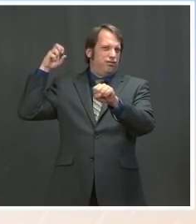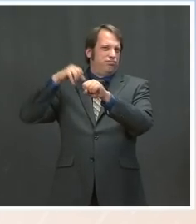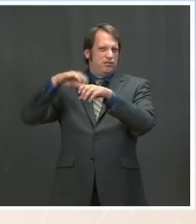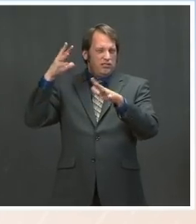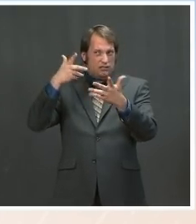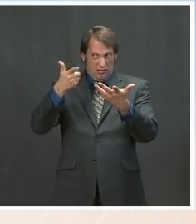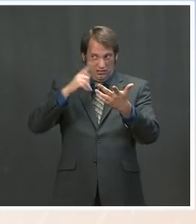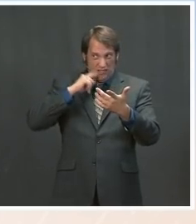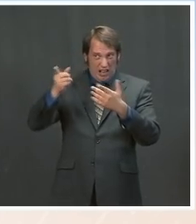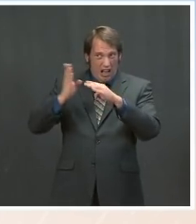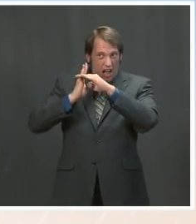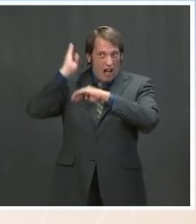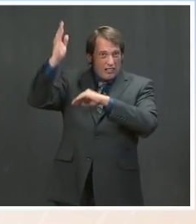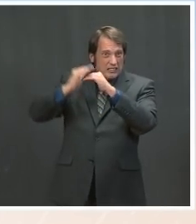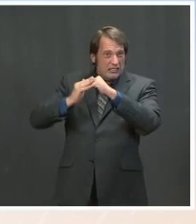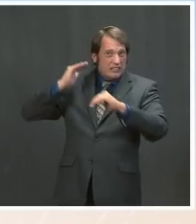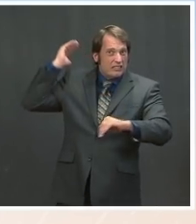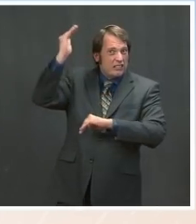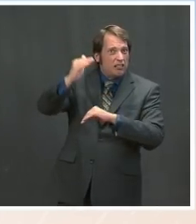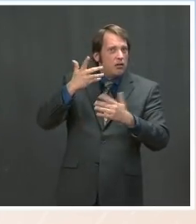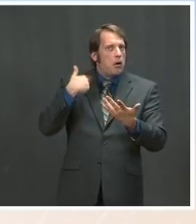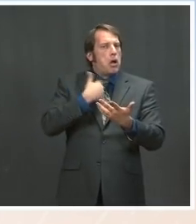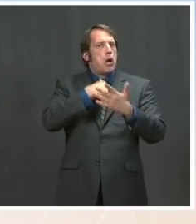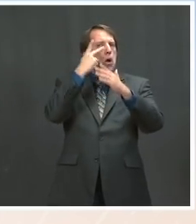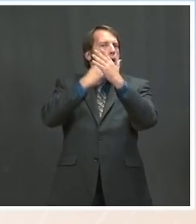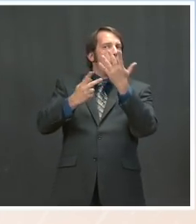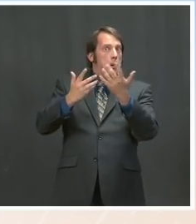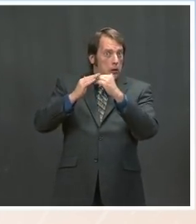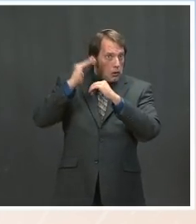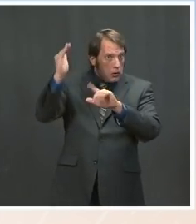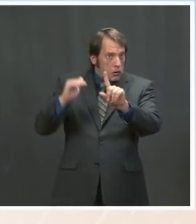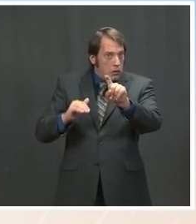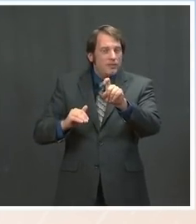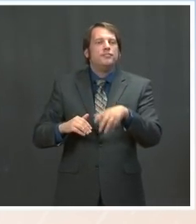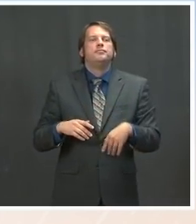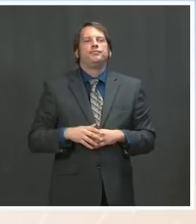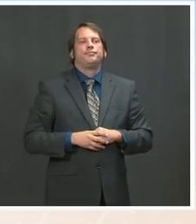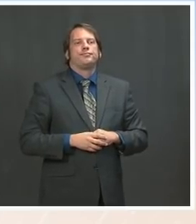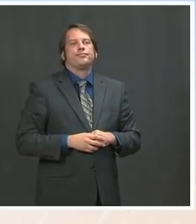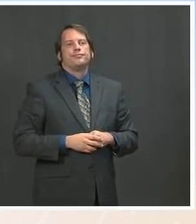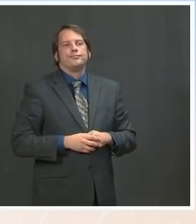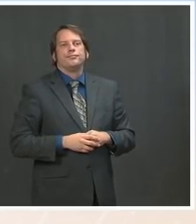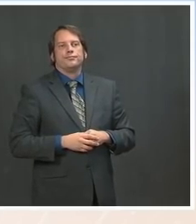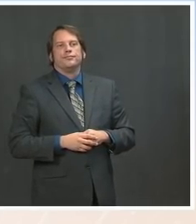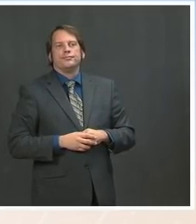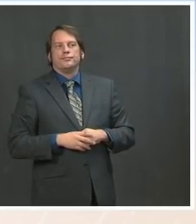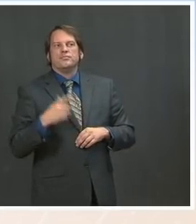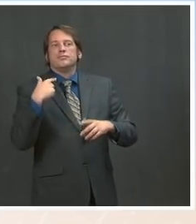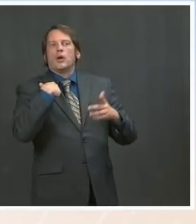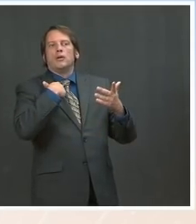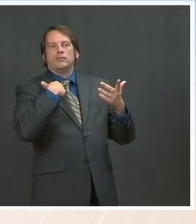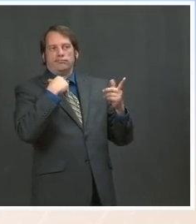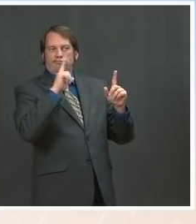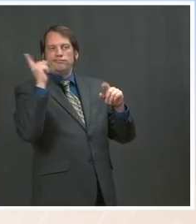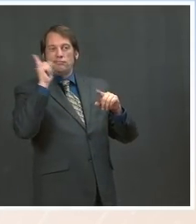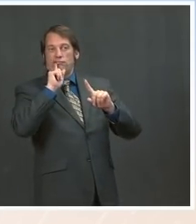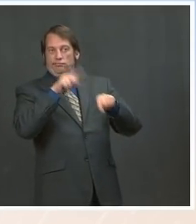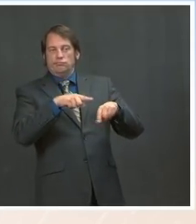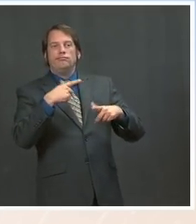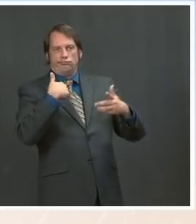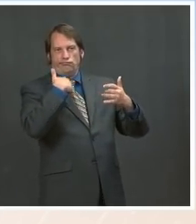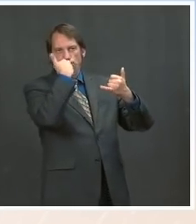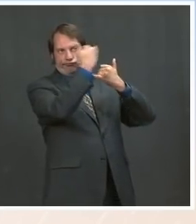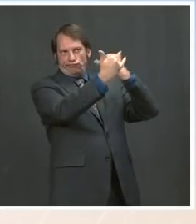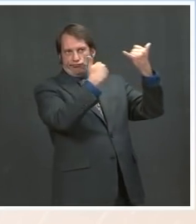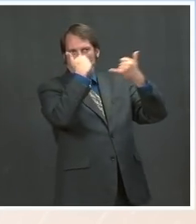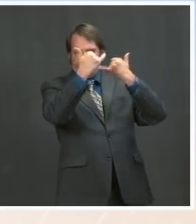start some preview and background calls tomorrow, and hopefully we're going to have some climate experts come to the briefing room later this week as well. But I'm just not going to get ahead